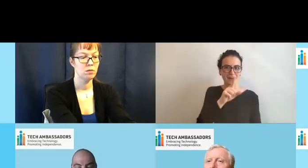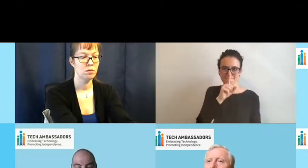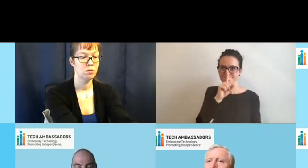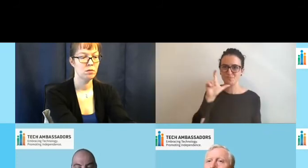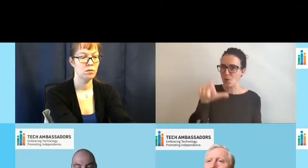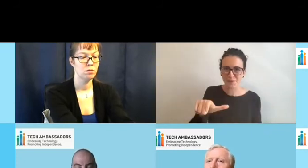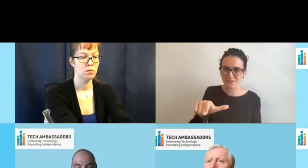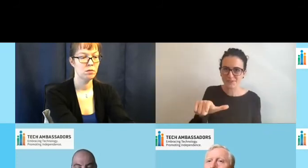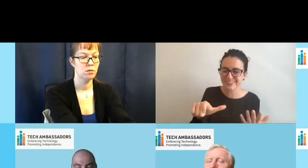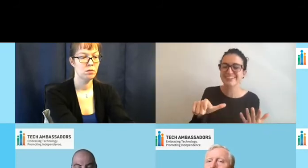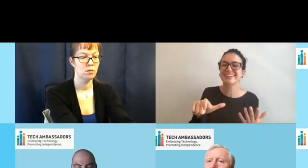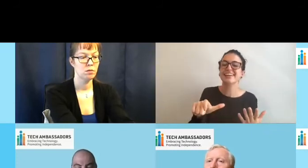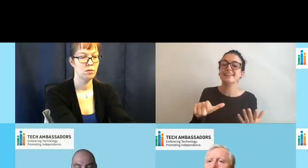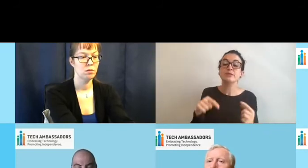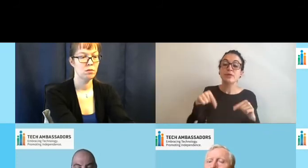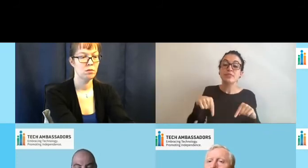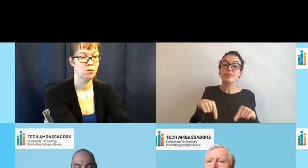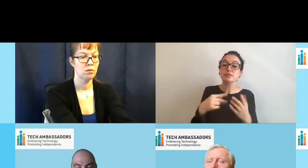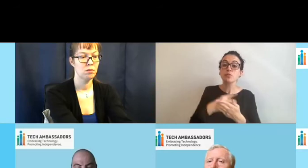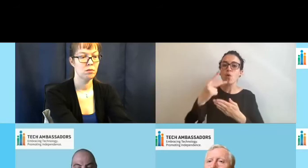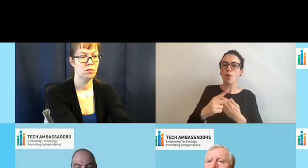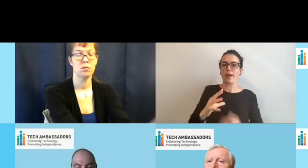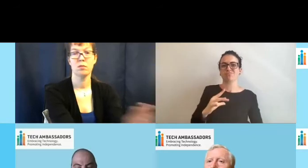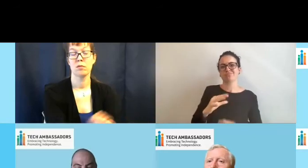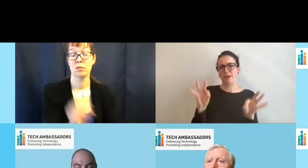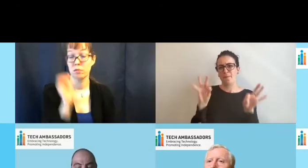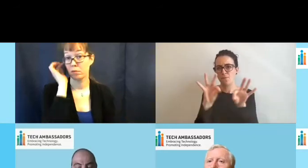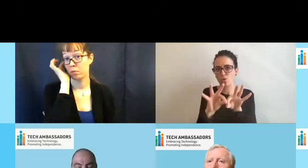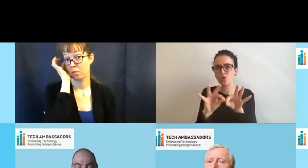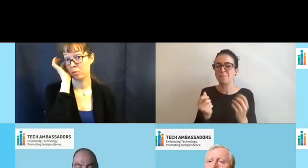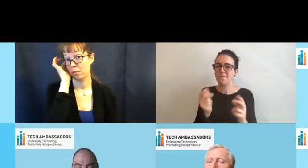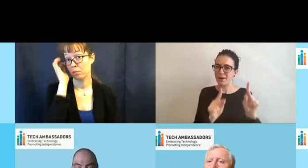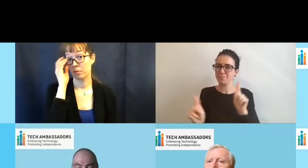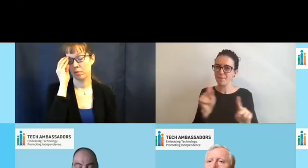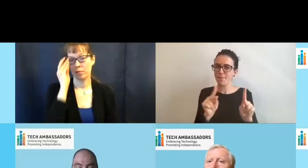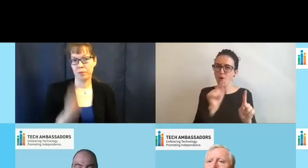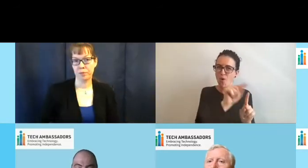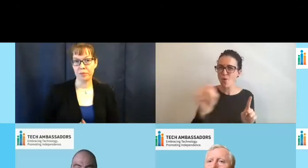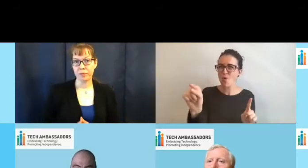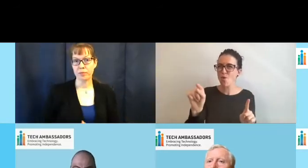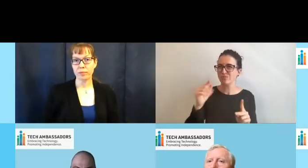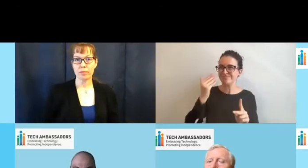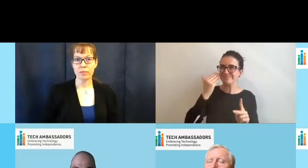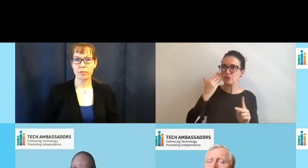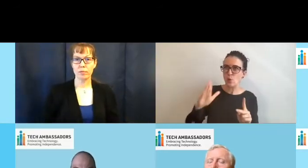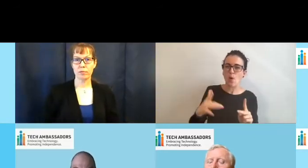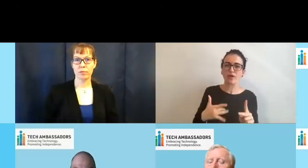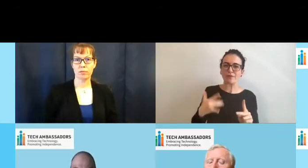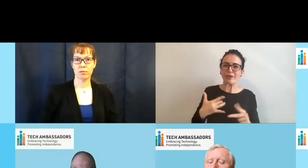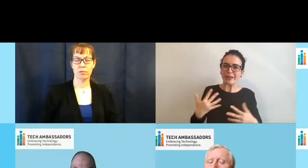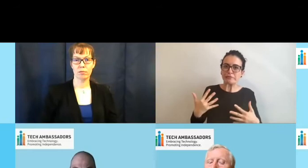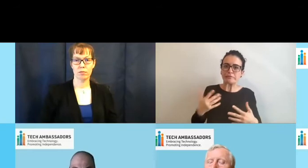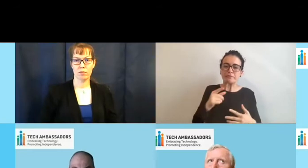program is so important because there's so many people that don't know that are scared and don't know